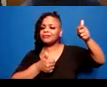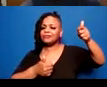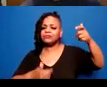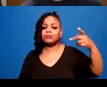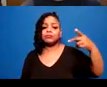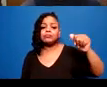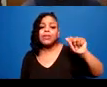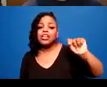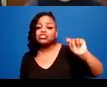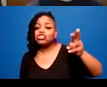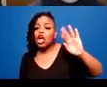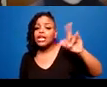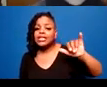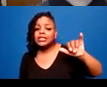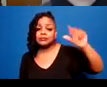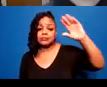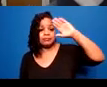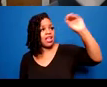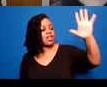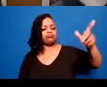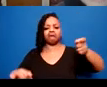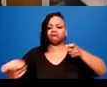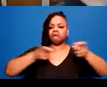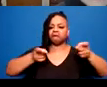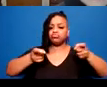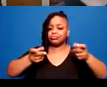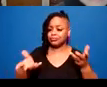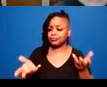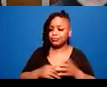or any other reminders of any time that felt threatening.